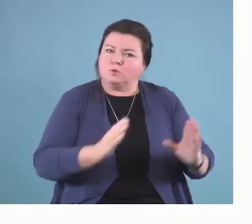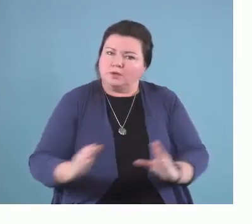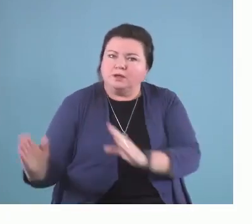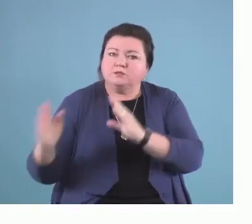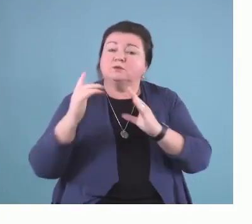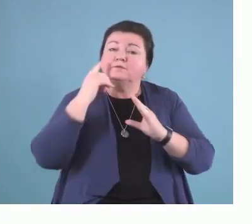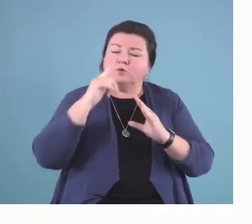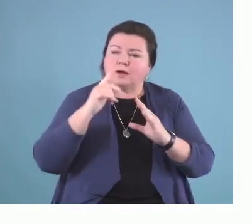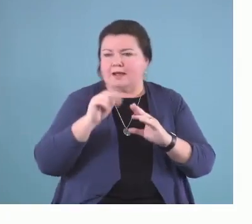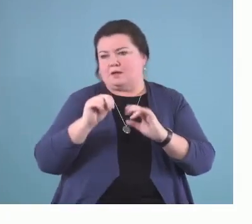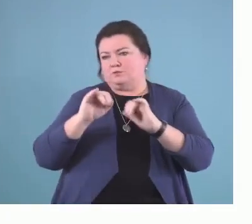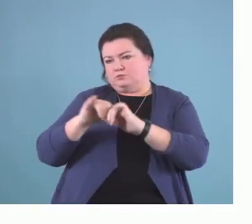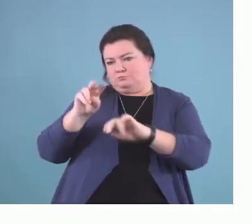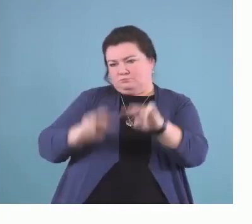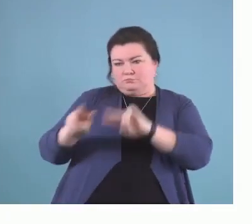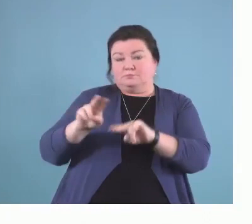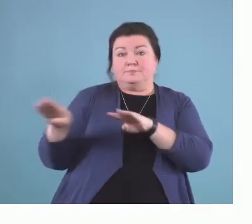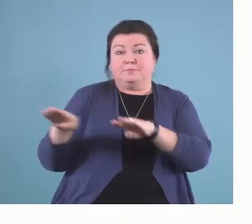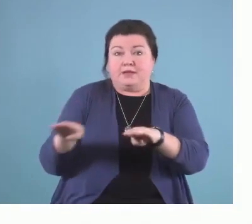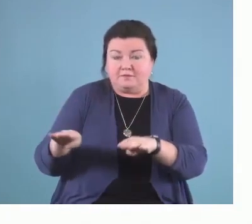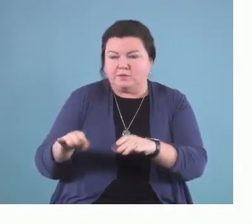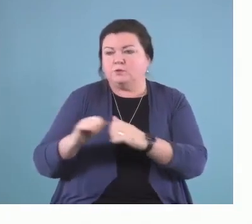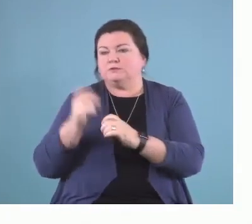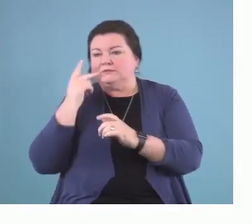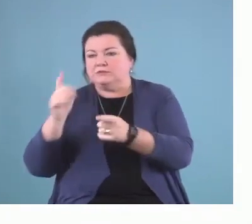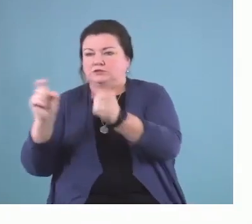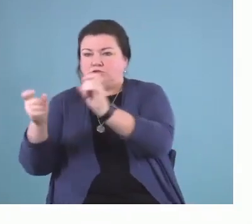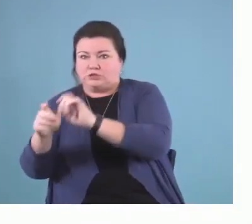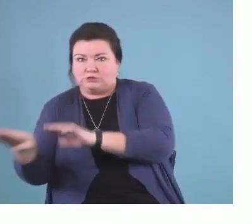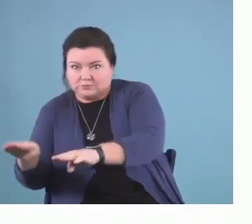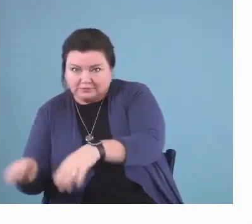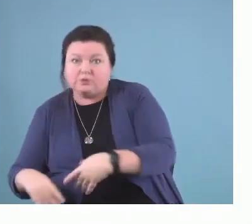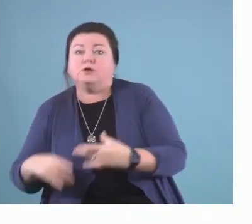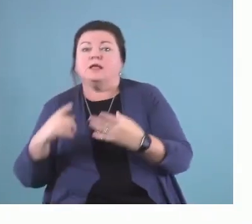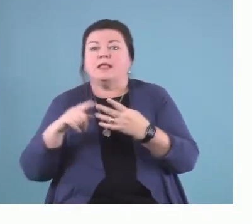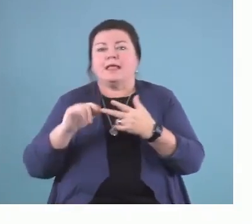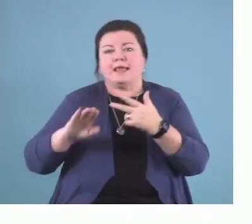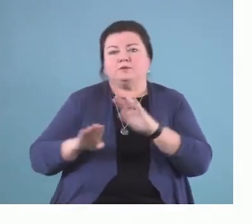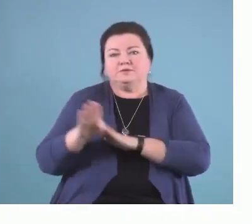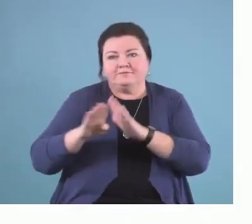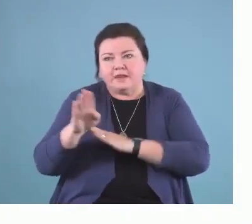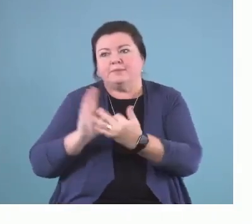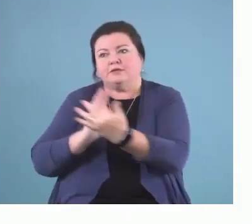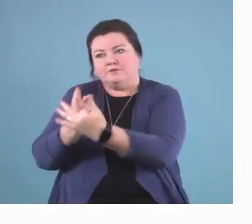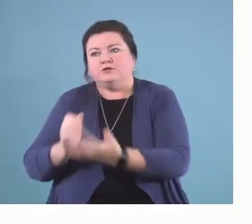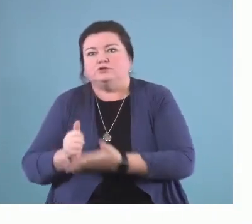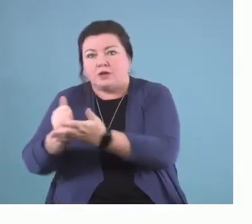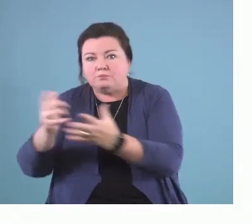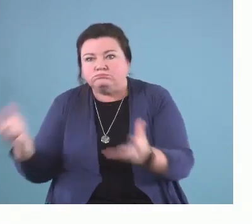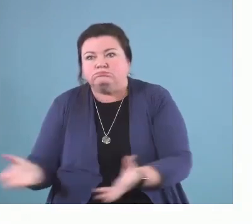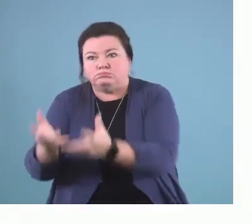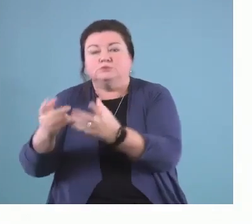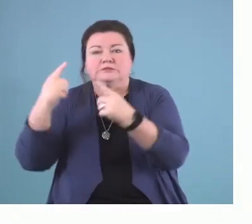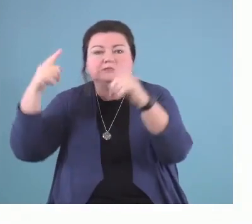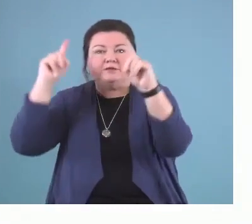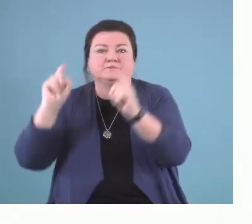look at behavior, to look at behavior change, to look at developing interventions that will lead to successful behavior